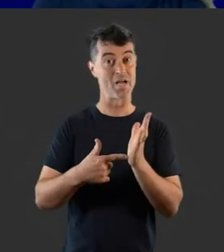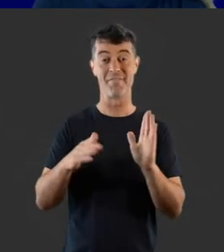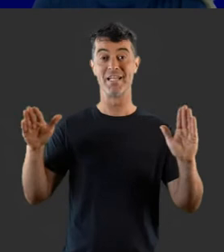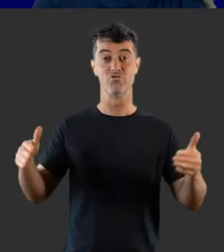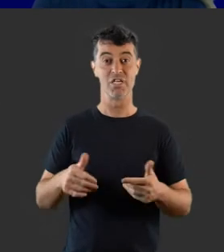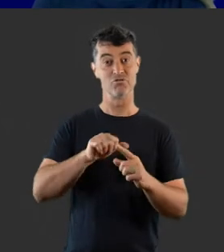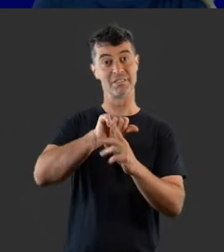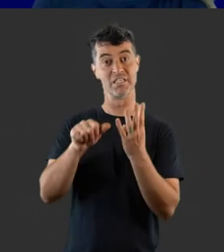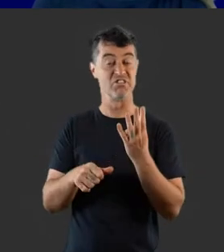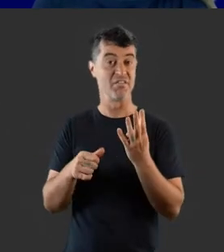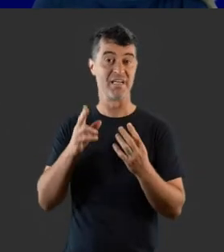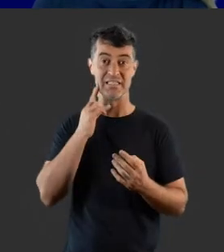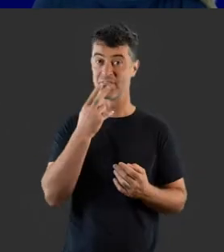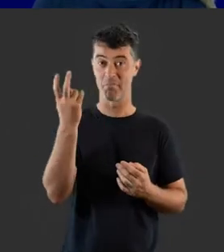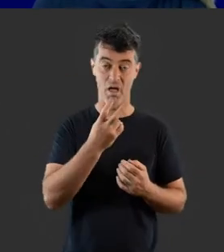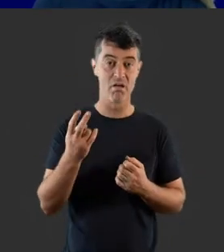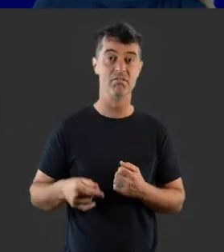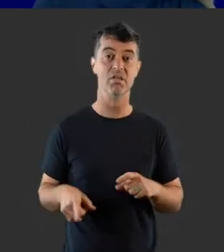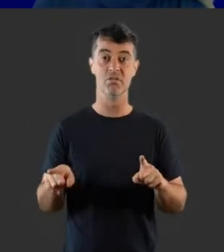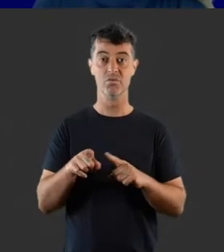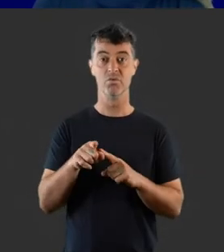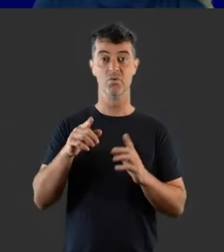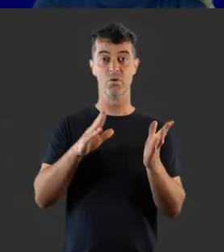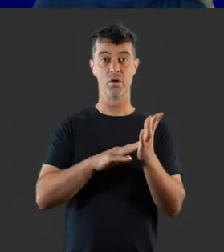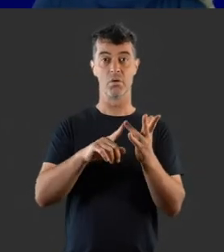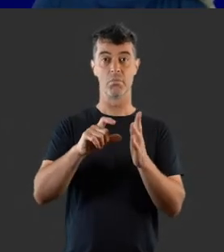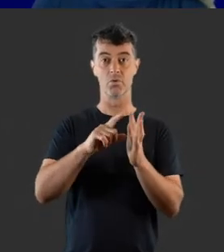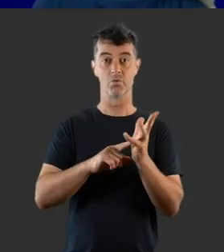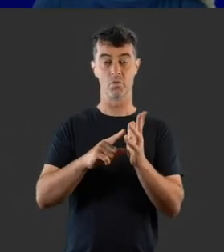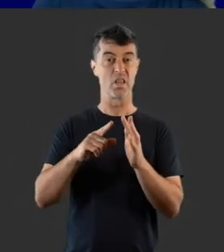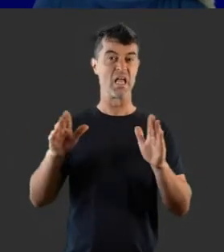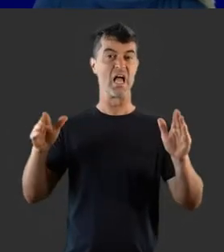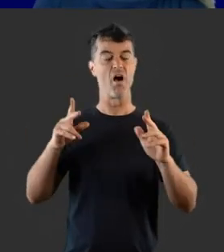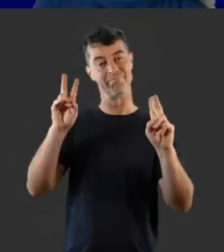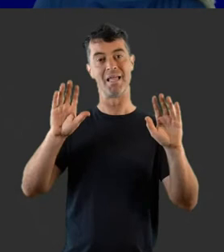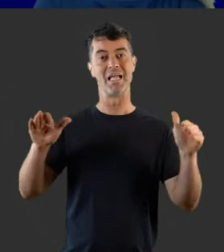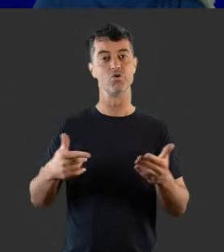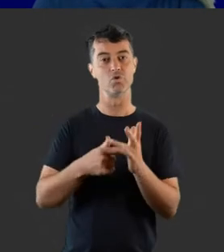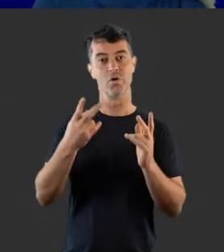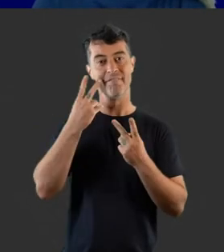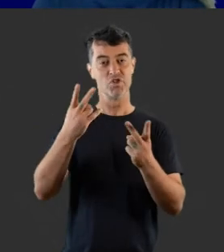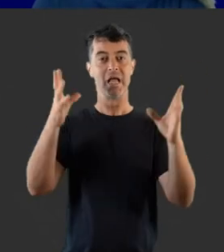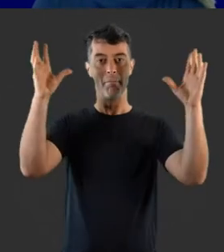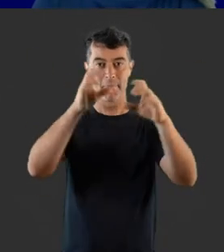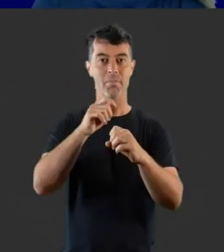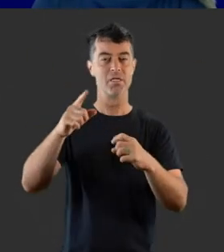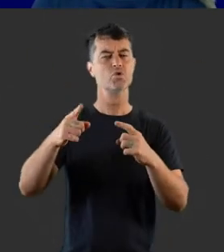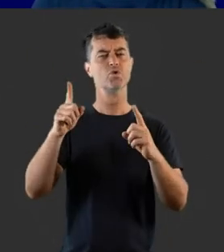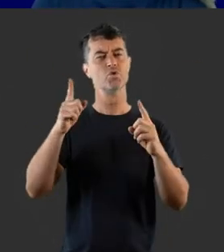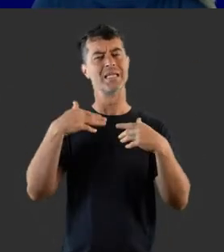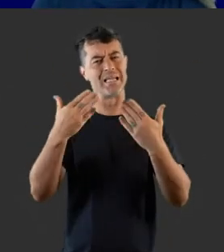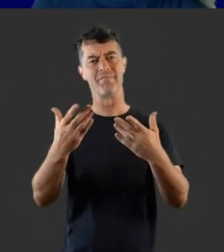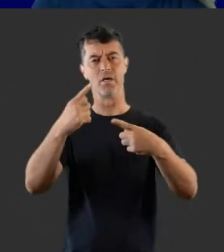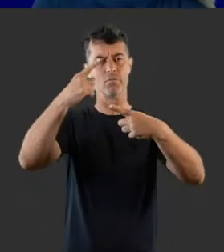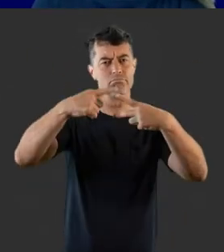is part of an introductory series to Deaf Blindness and along with the module Introduction to Vision Impairment is designed to lead into an